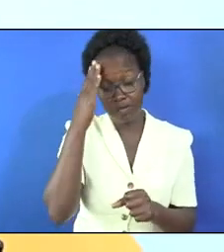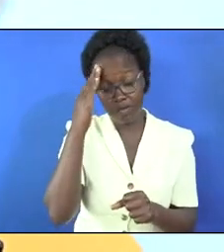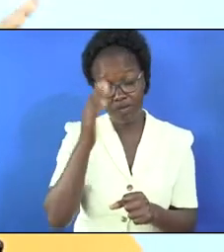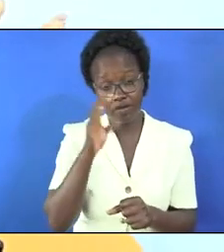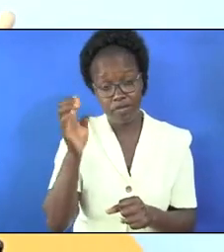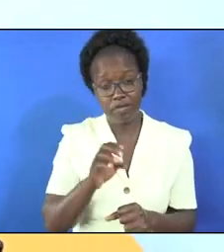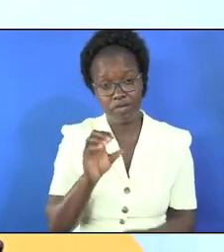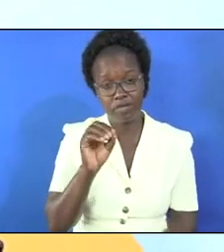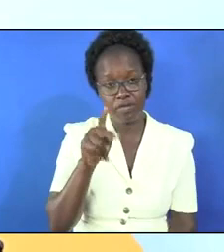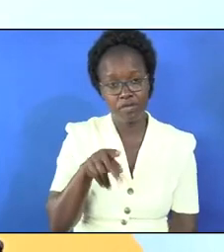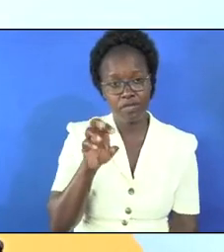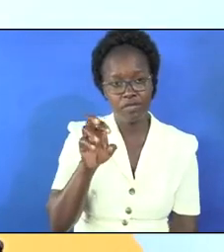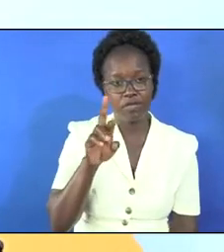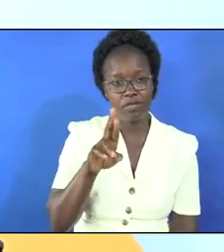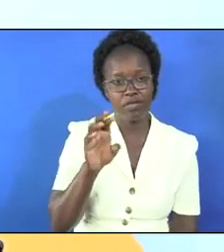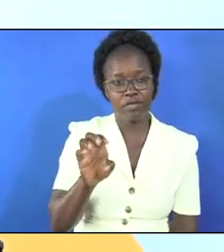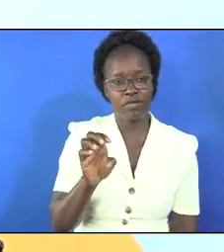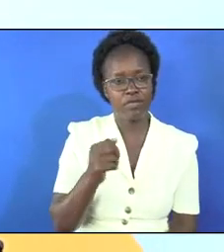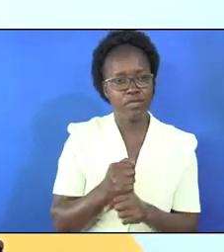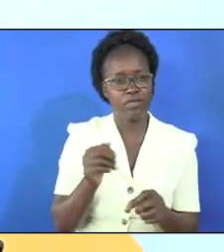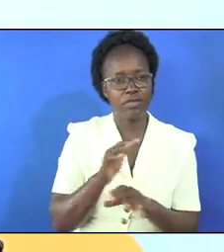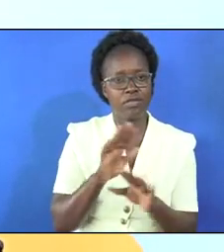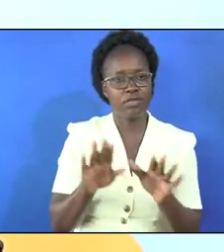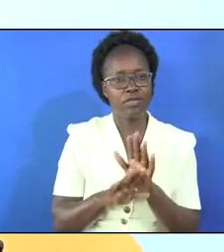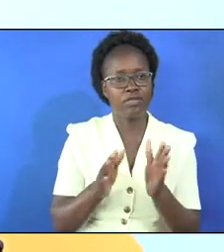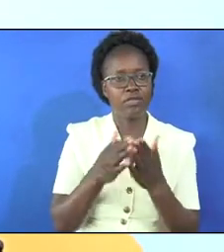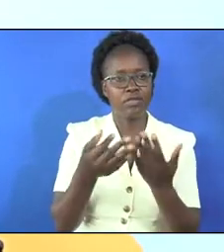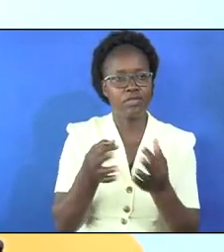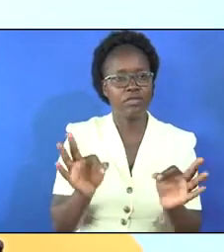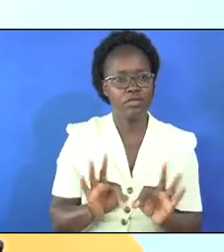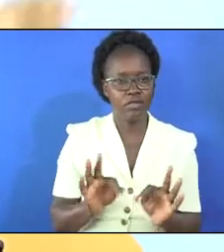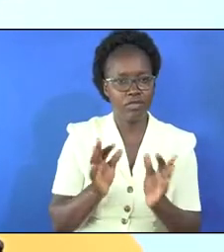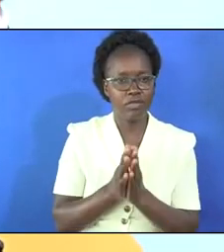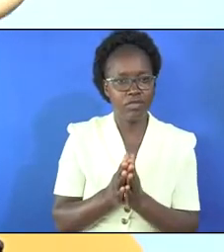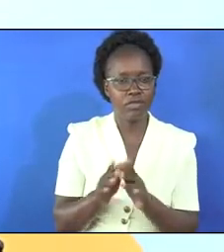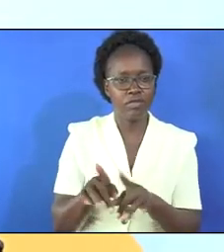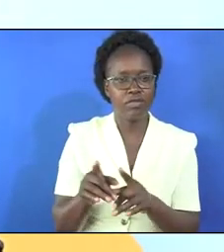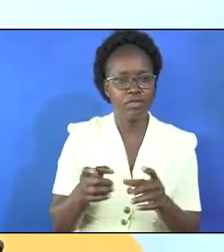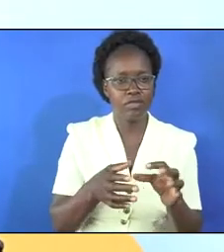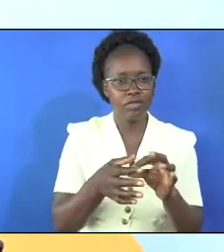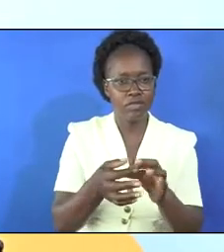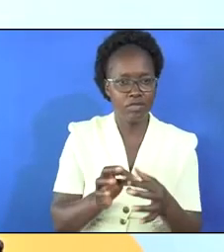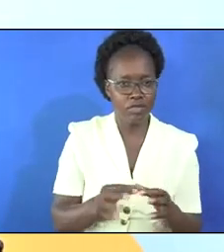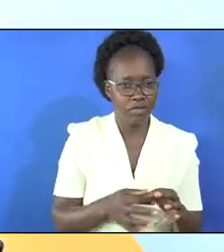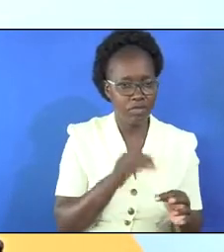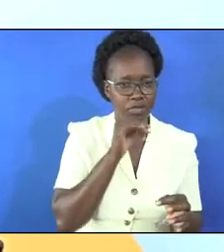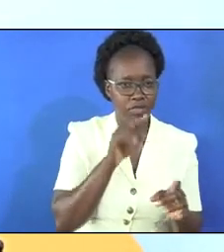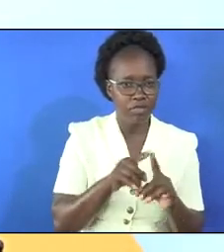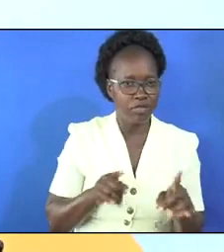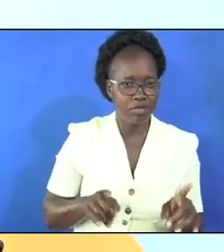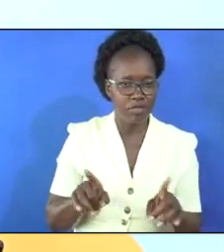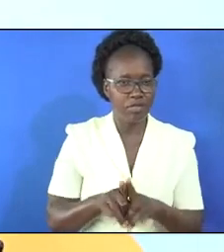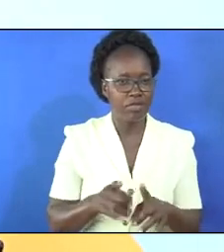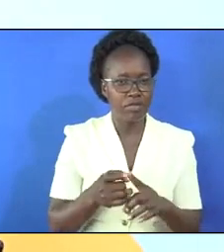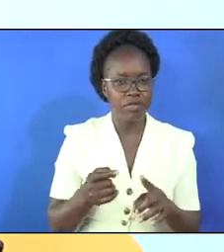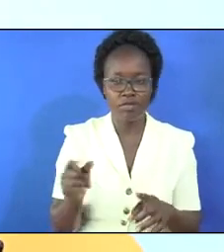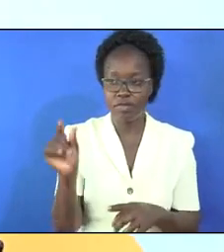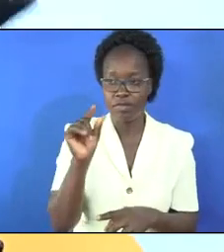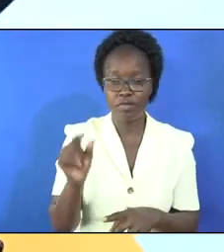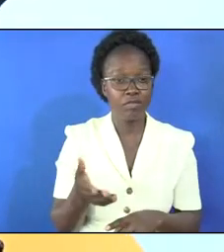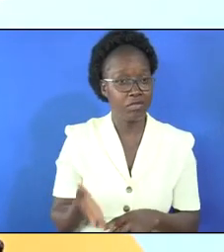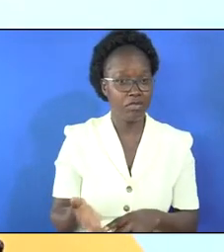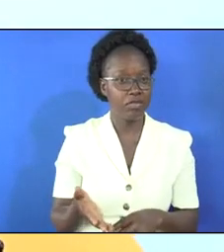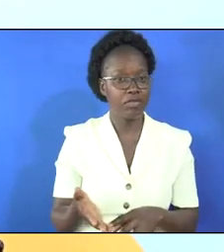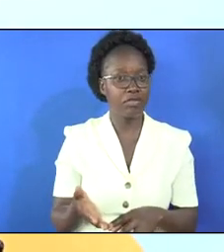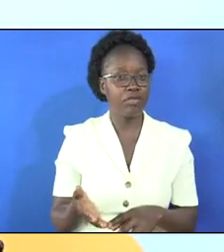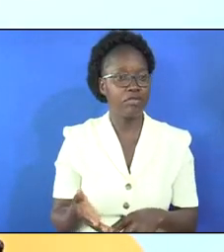Ella will be doing all this together with the family even as you coordinate our brothers and sisters from this place